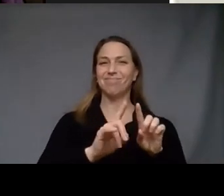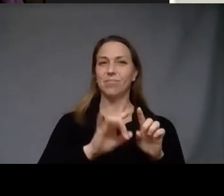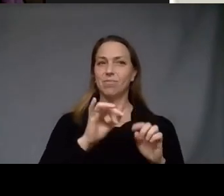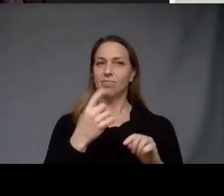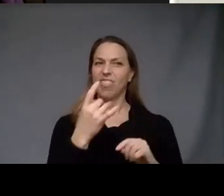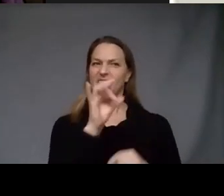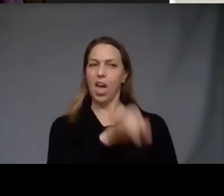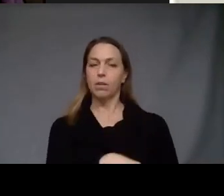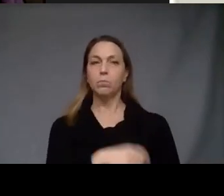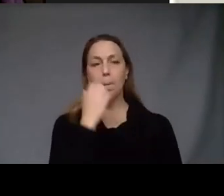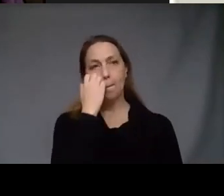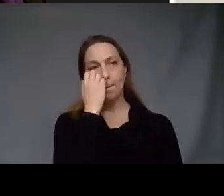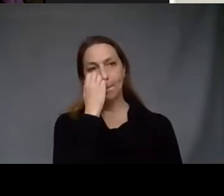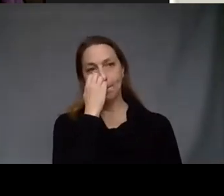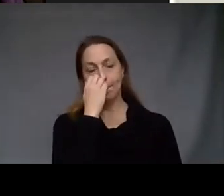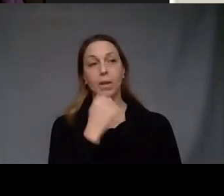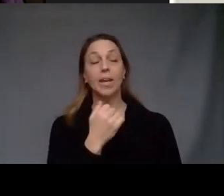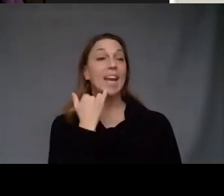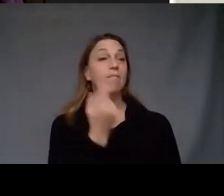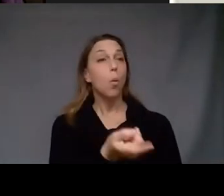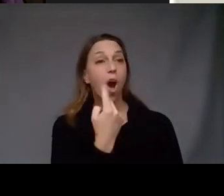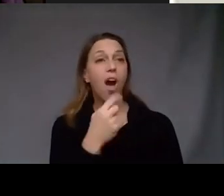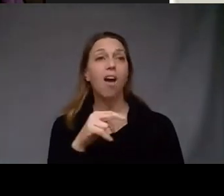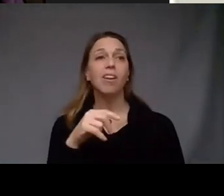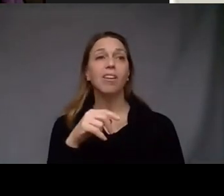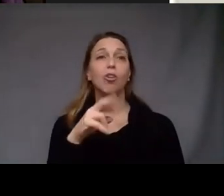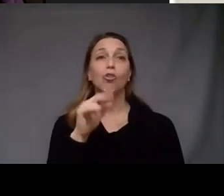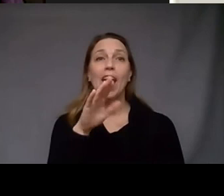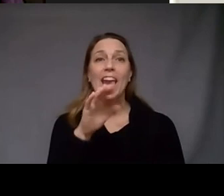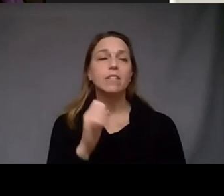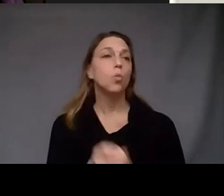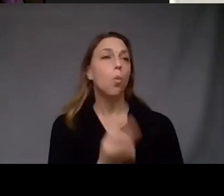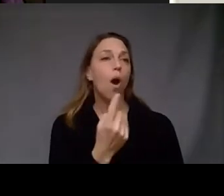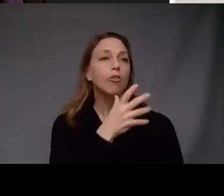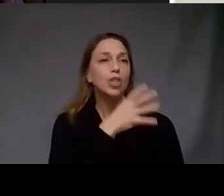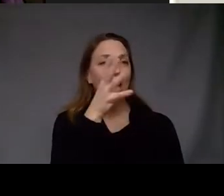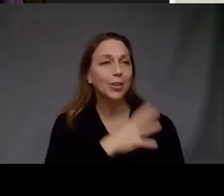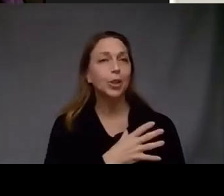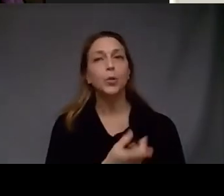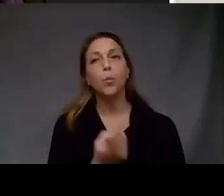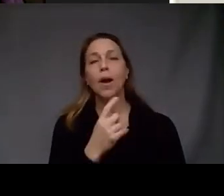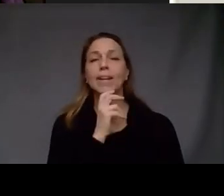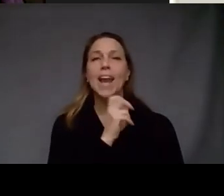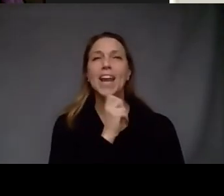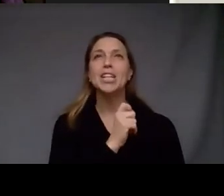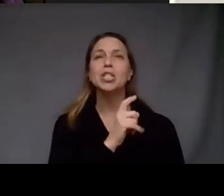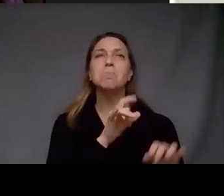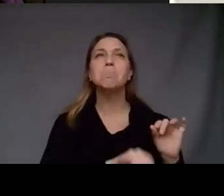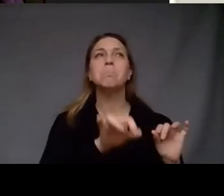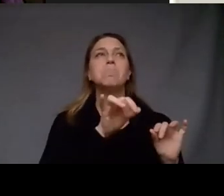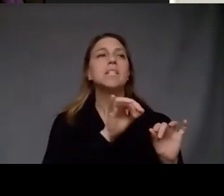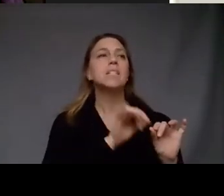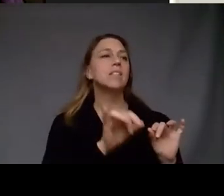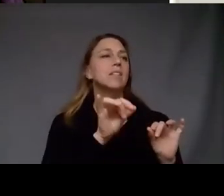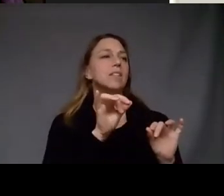is one race or one gender or one age then it's less of a